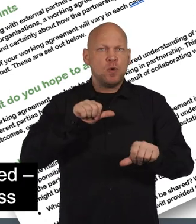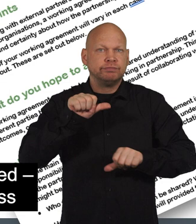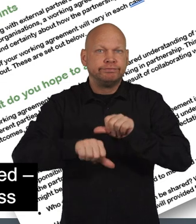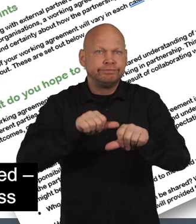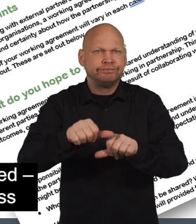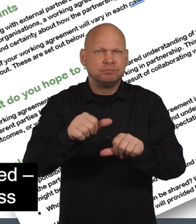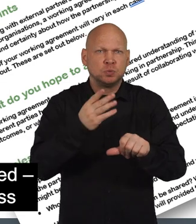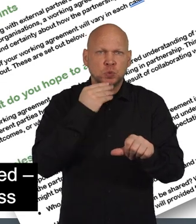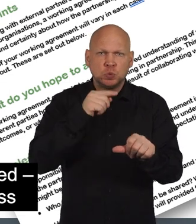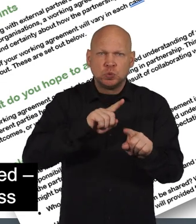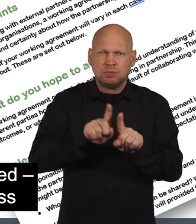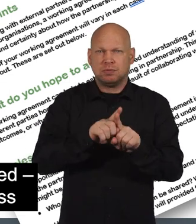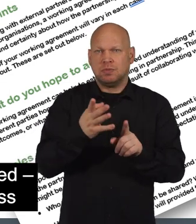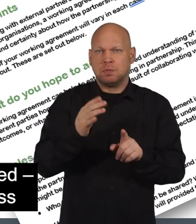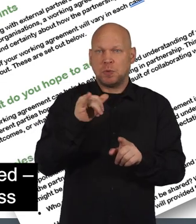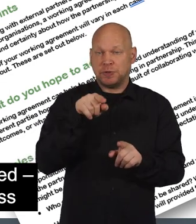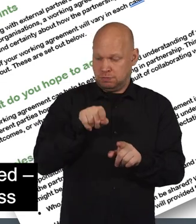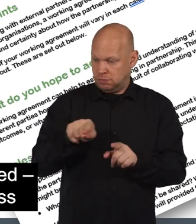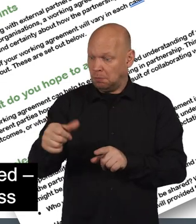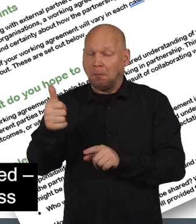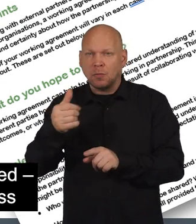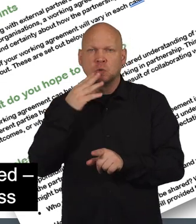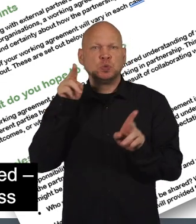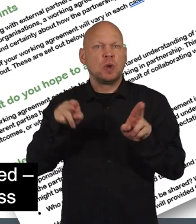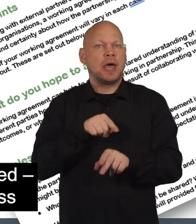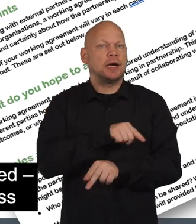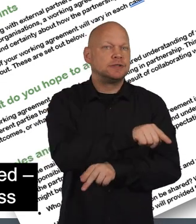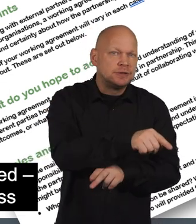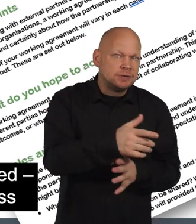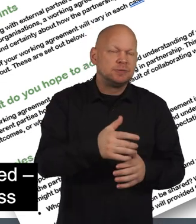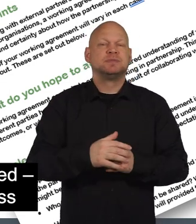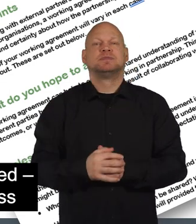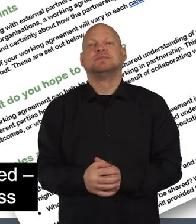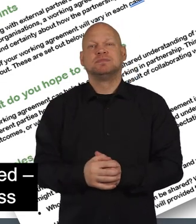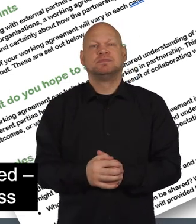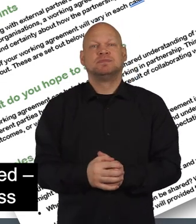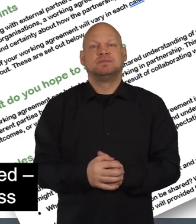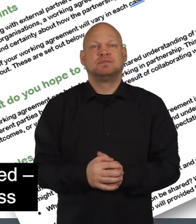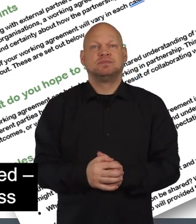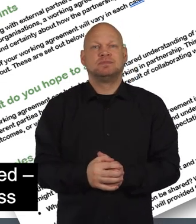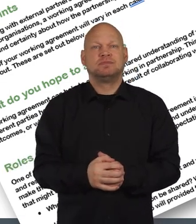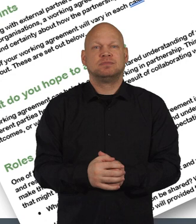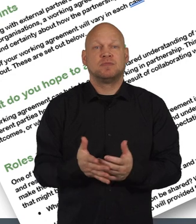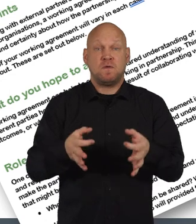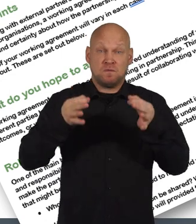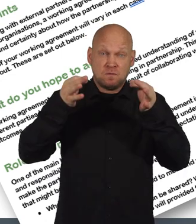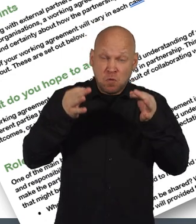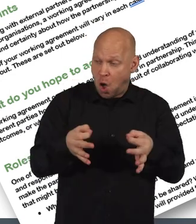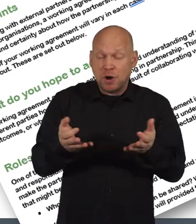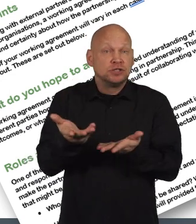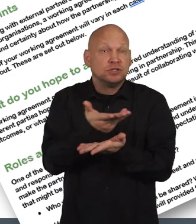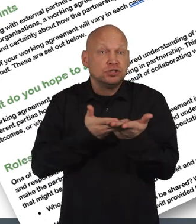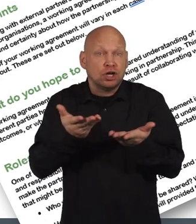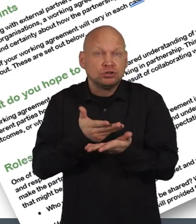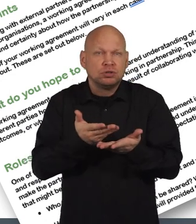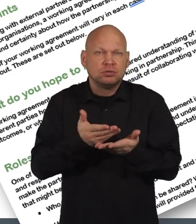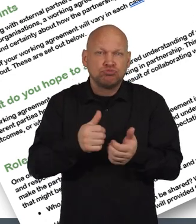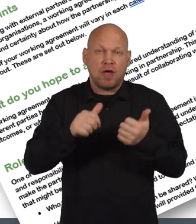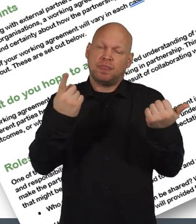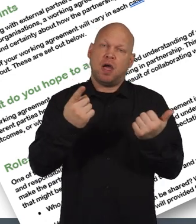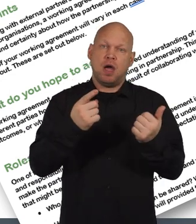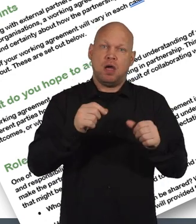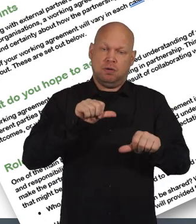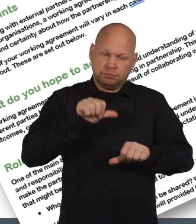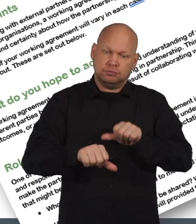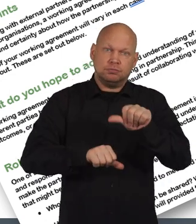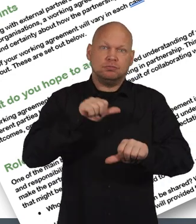terms of the approaches that are used. For instance, one approach might be to use less formal discussions rather than structured